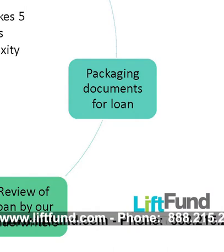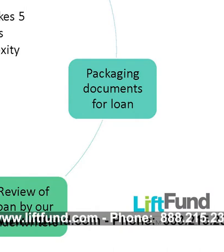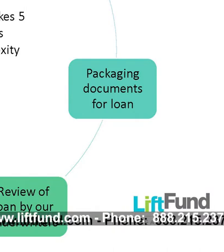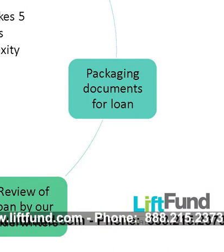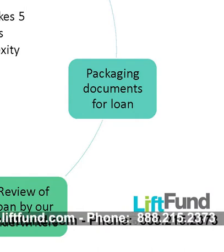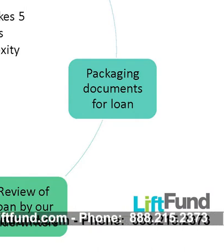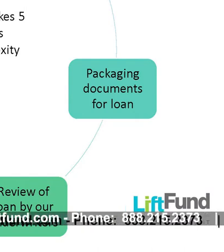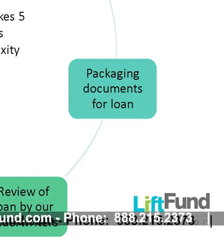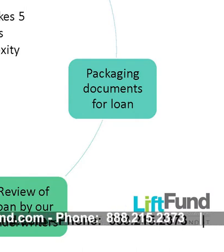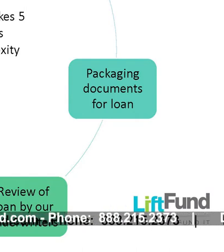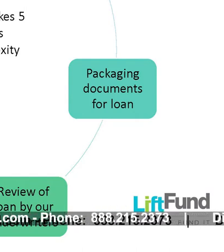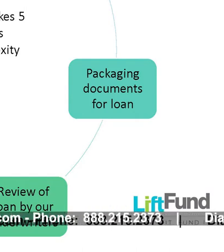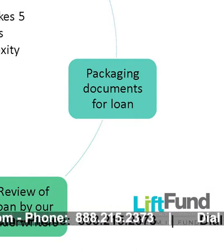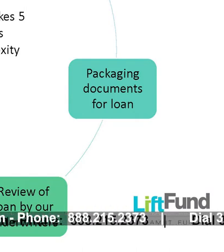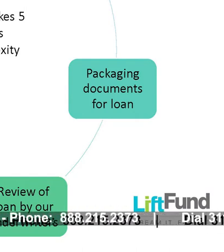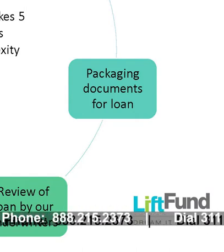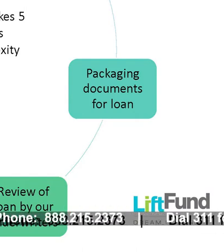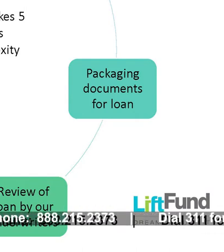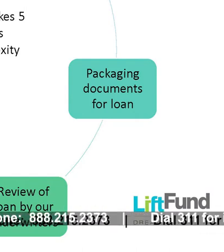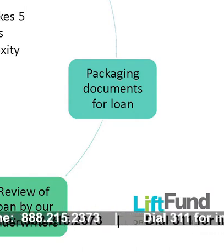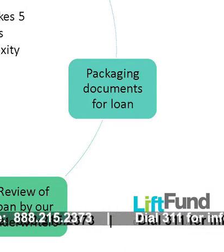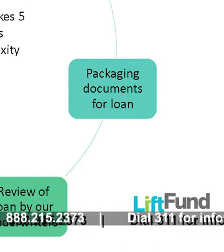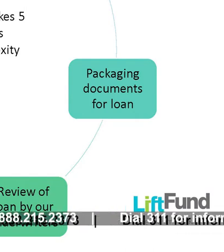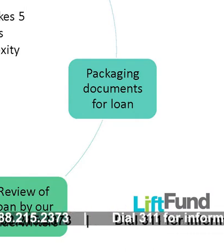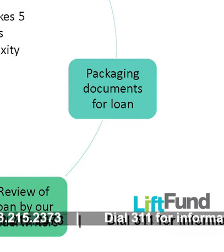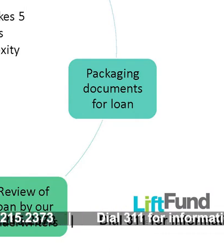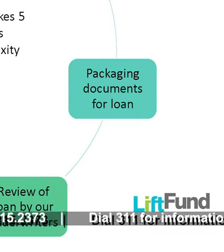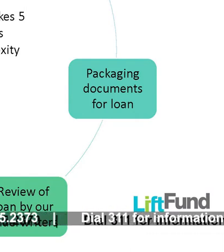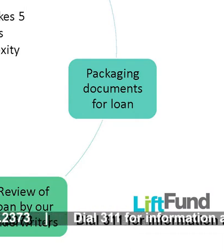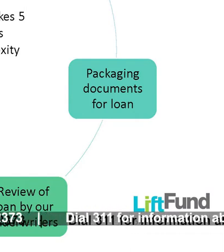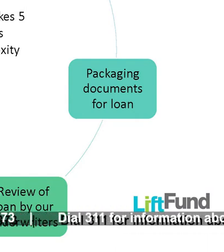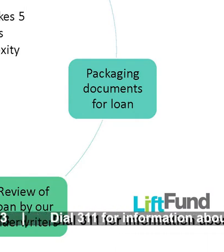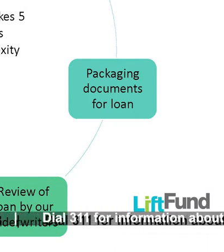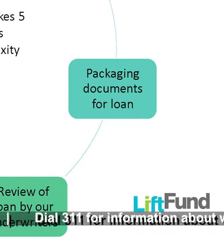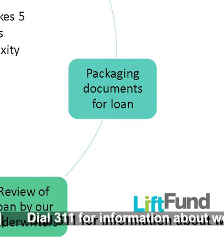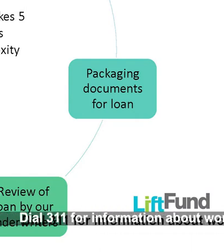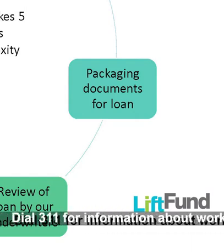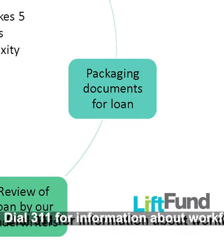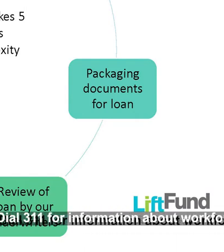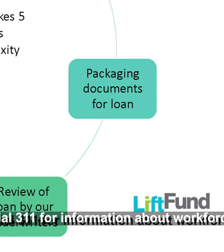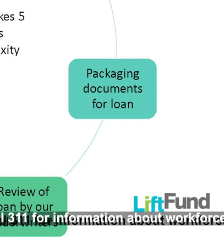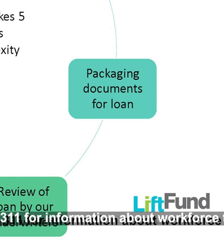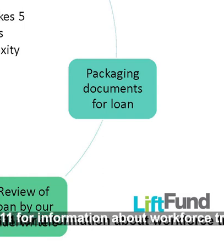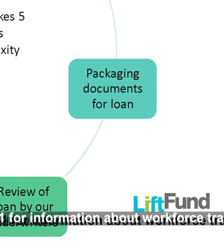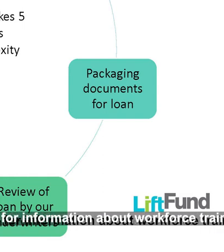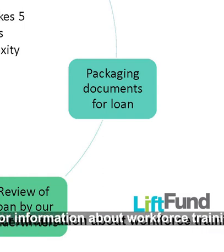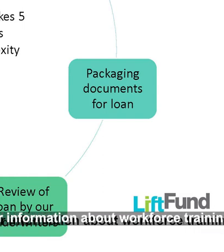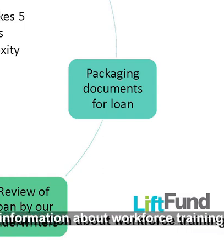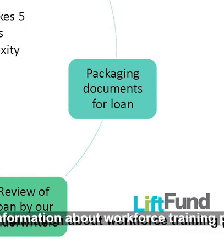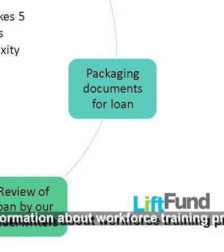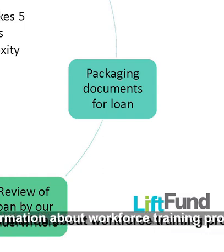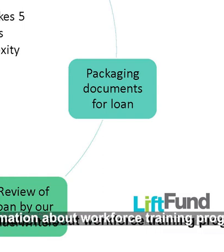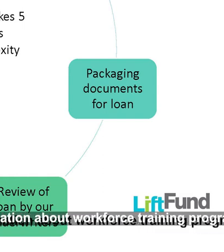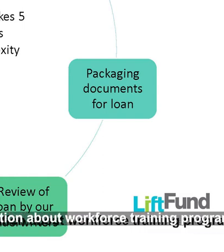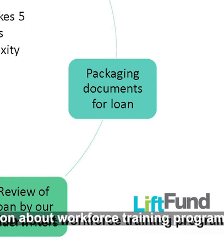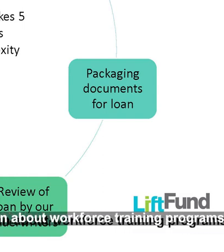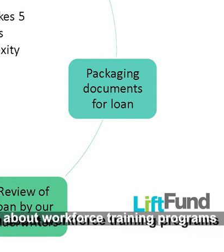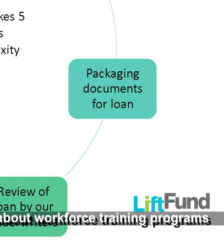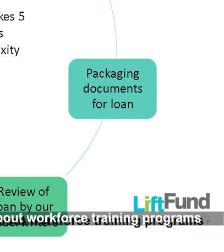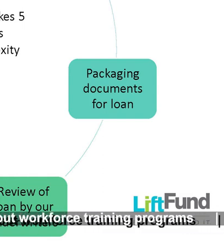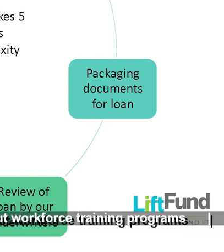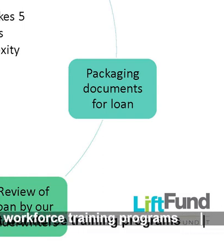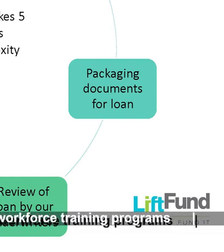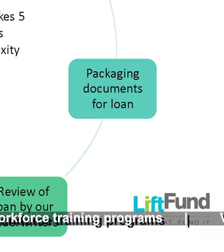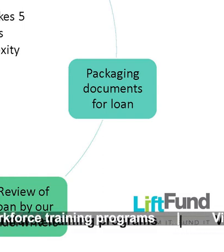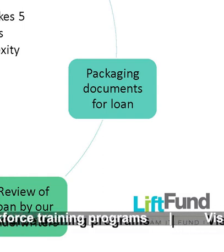And so if someone is interested and they're ready, if they just want to get that process started, they would start with an online application. A couple days later,